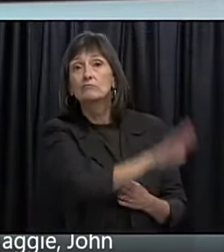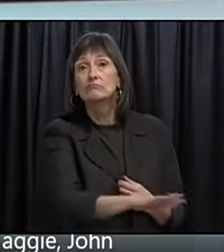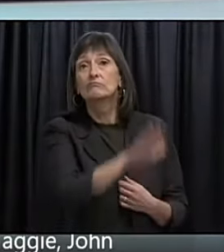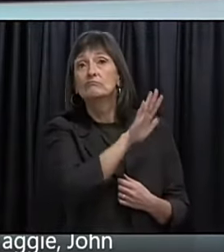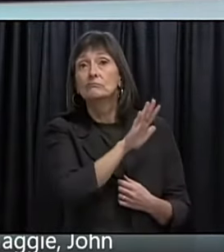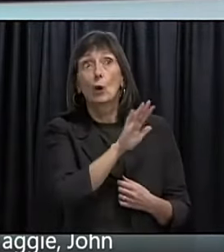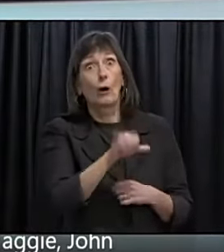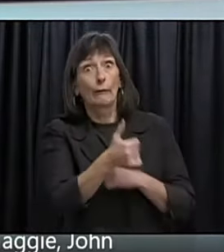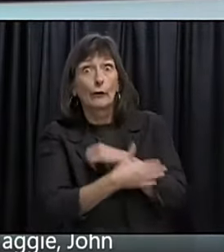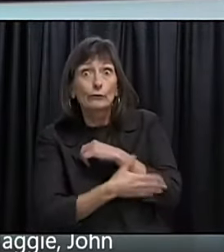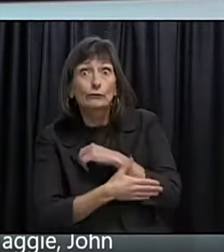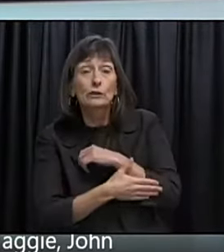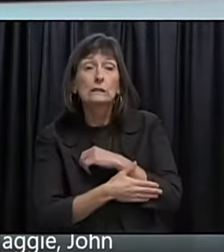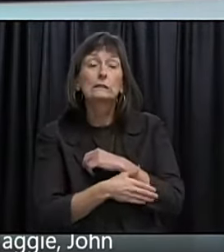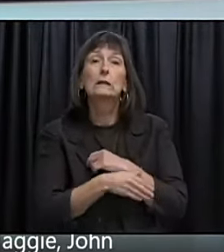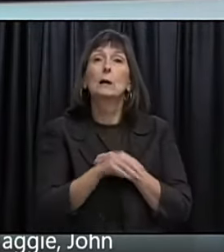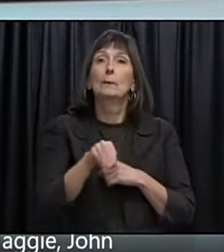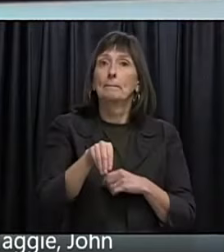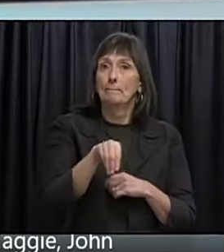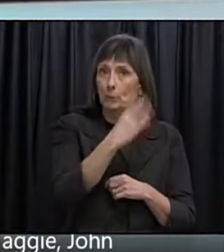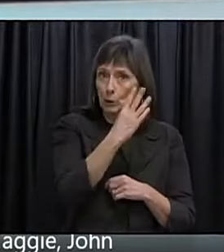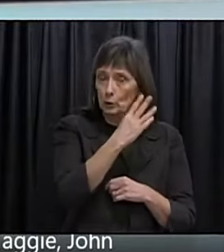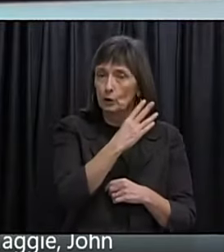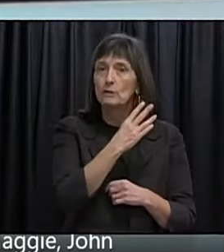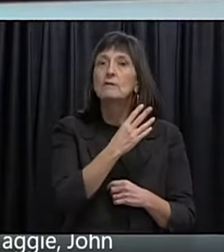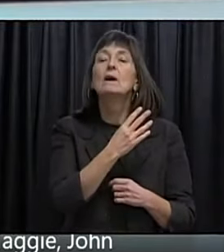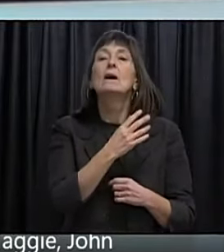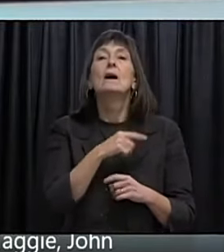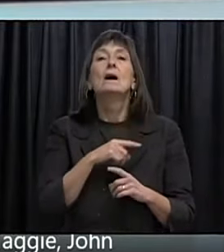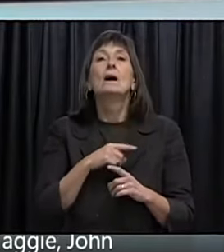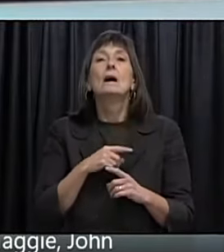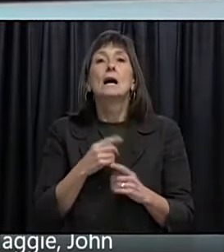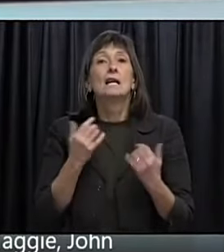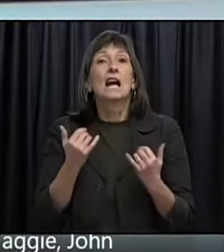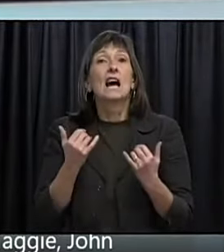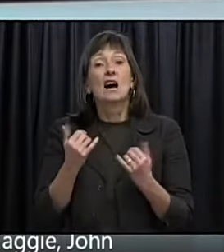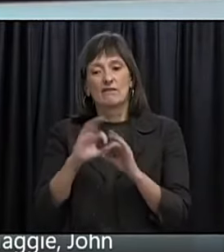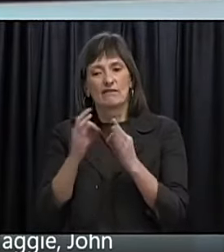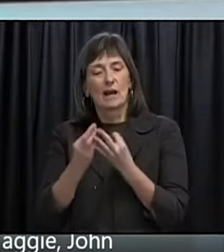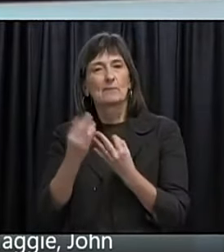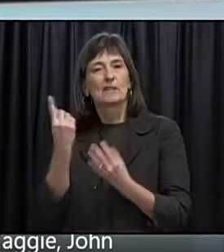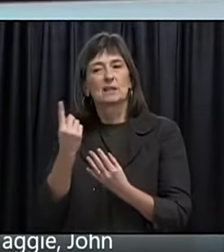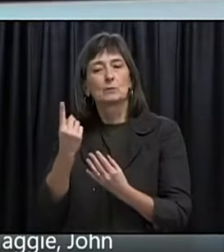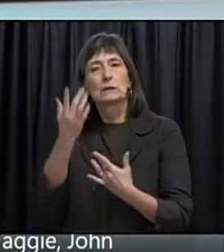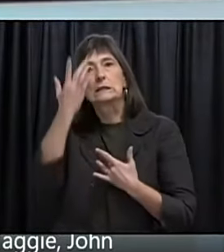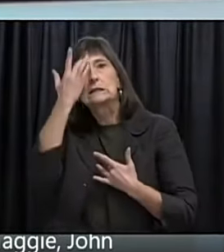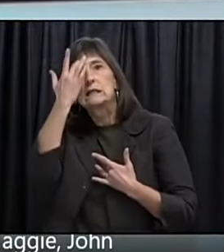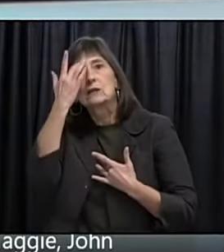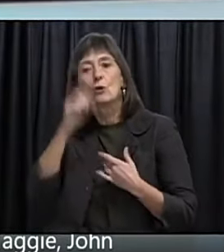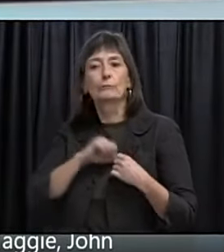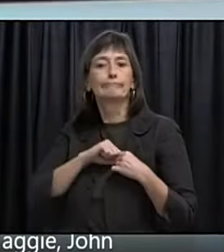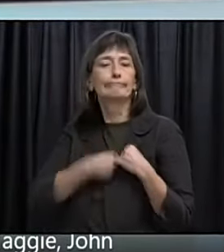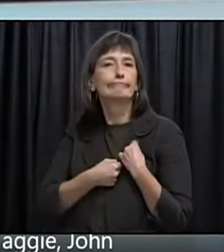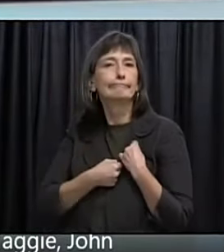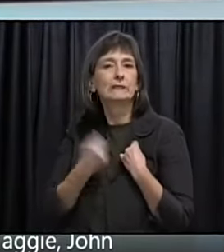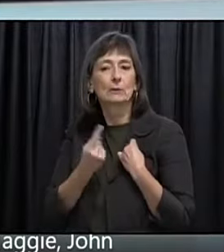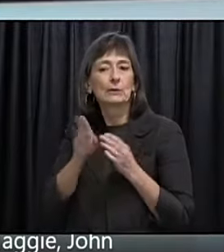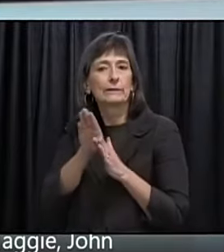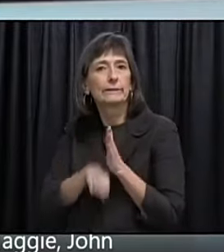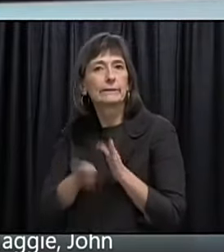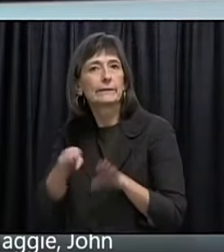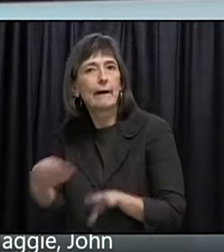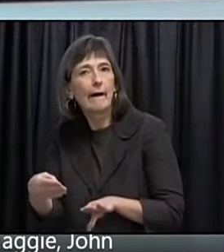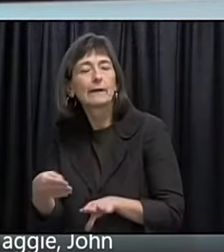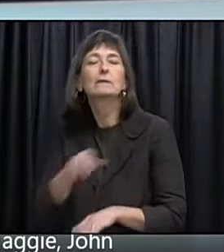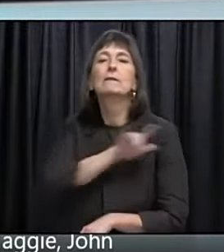Or indeed. Other countries. And under circumstances. Of. Family illness. Or bereavement. Come back. To the